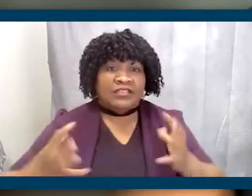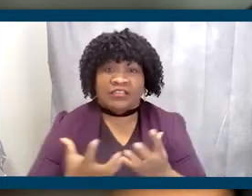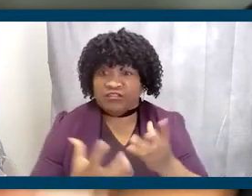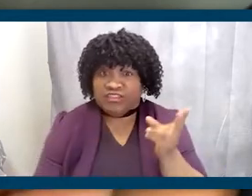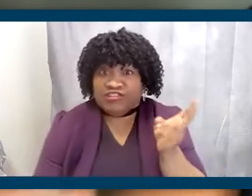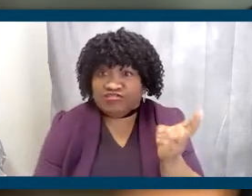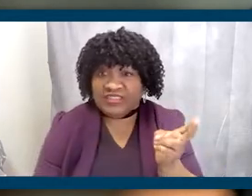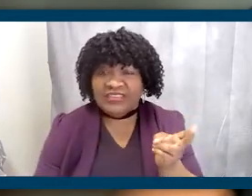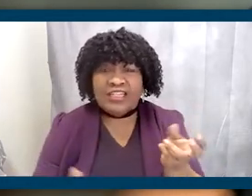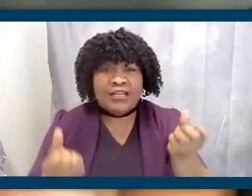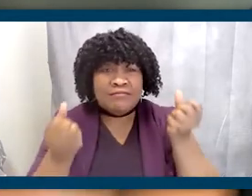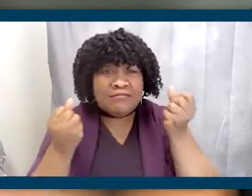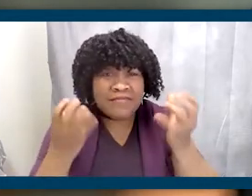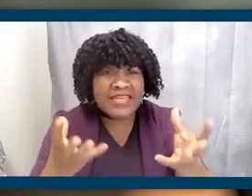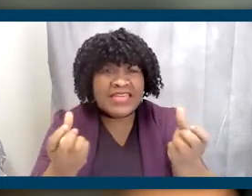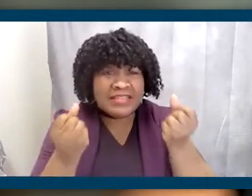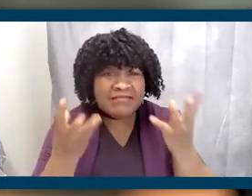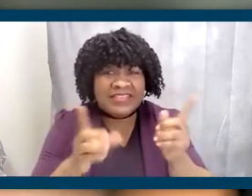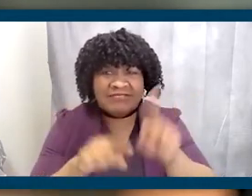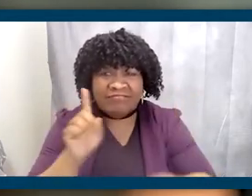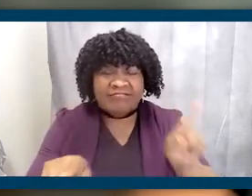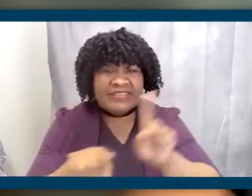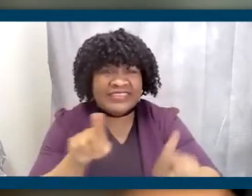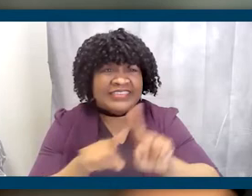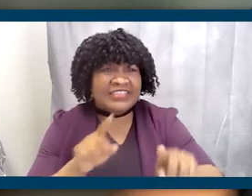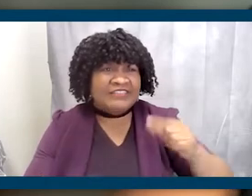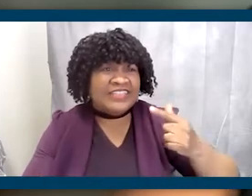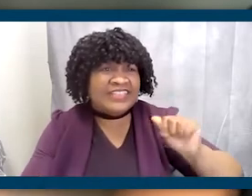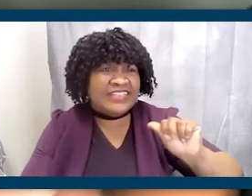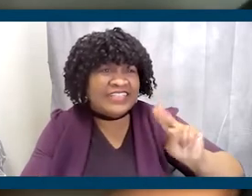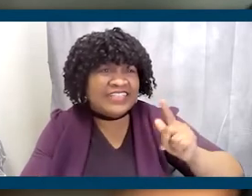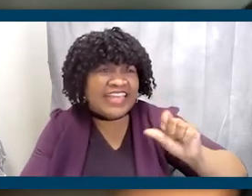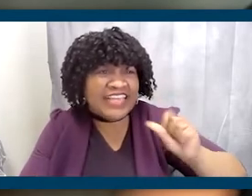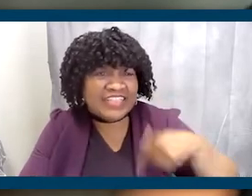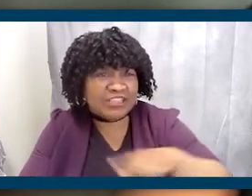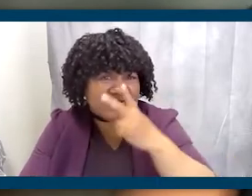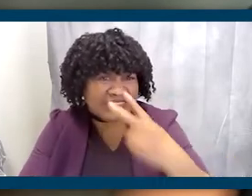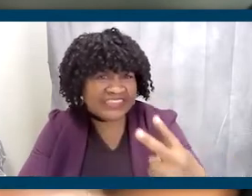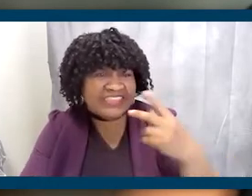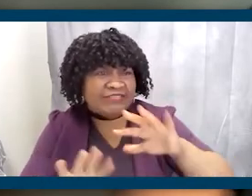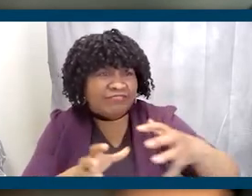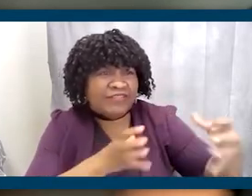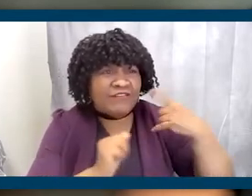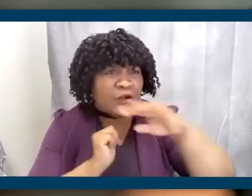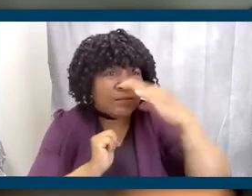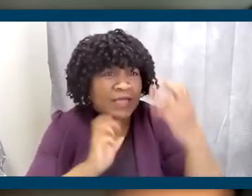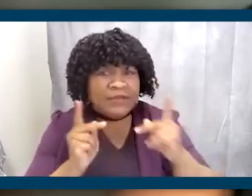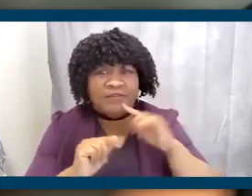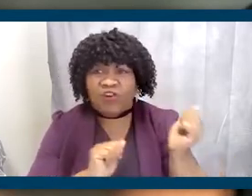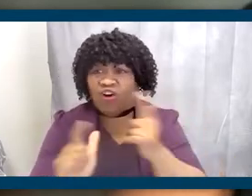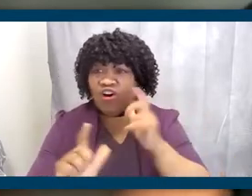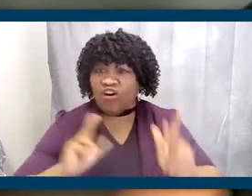So many of the gains that we have seen in this country for Black people, for all people,